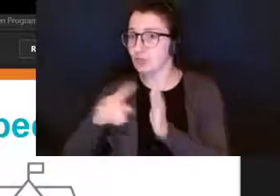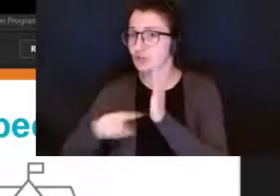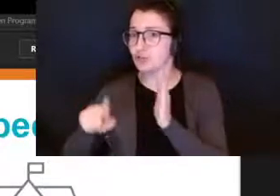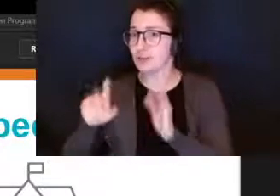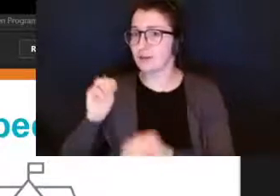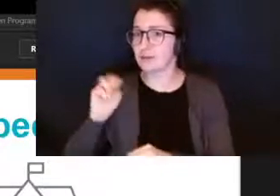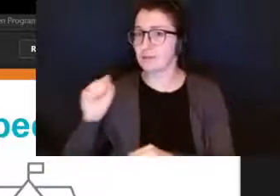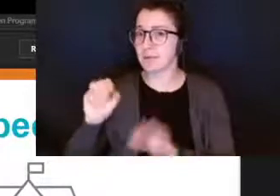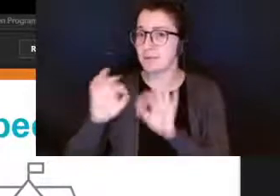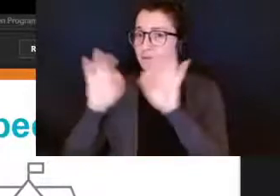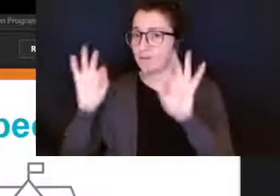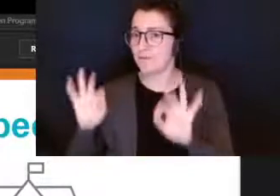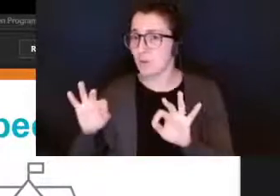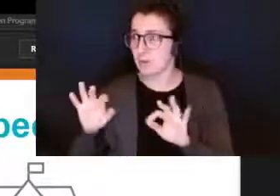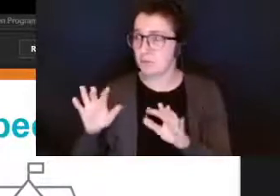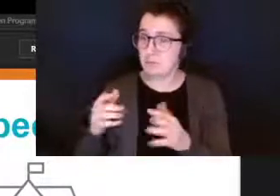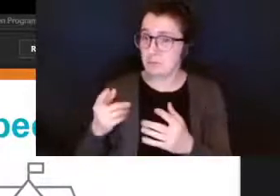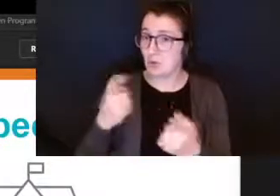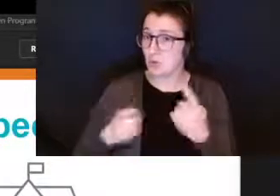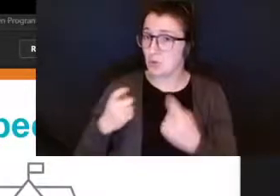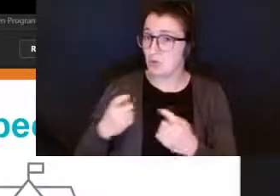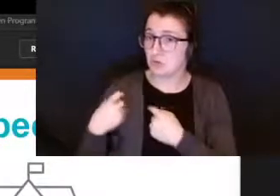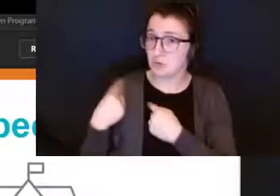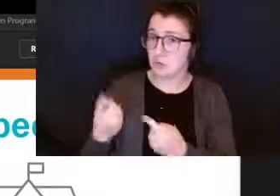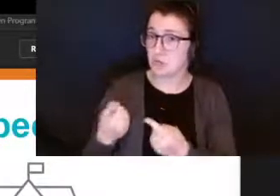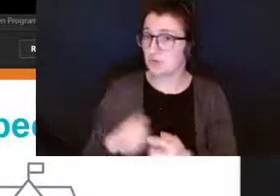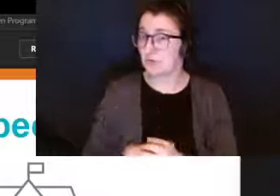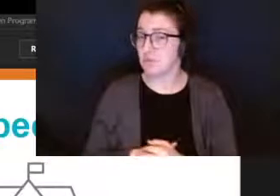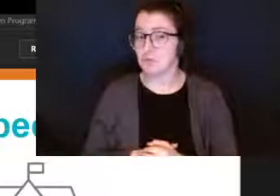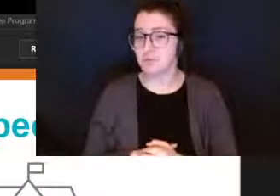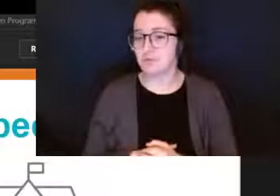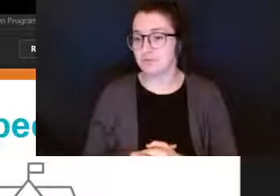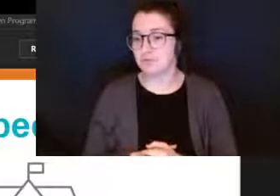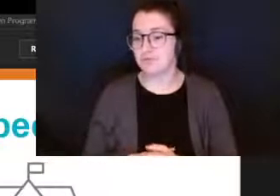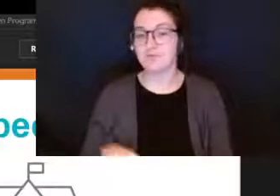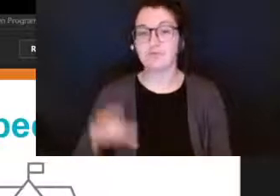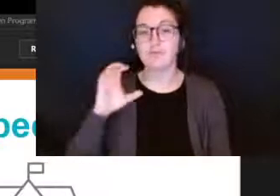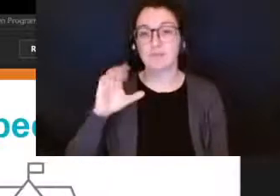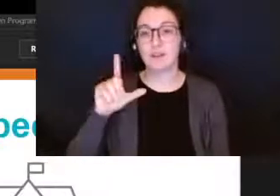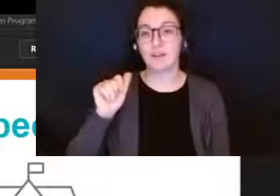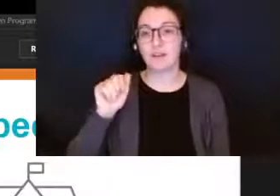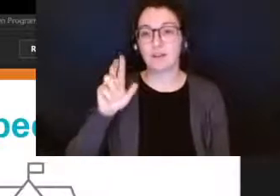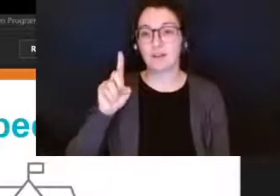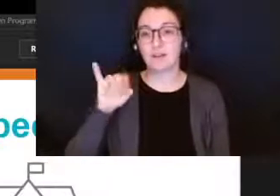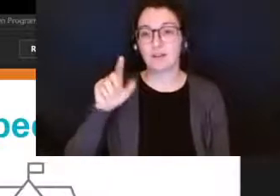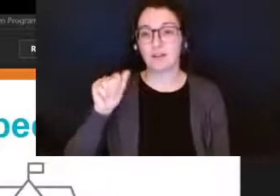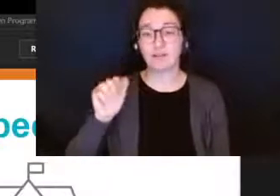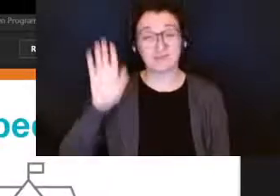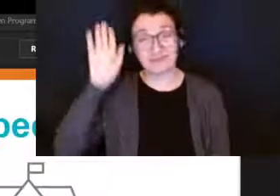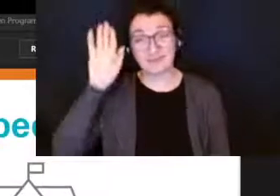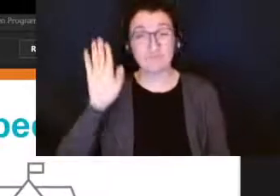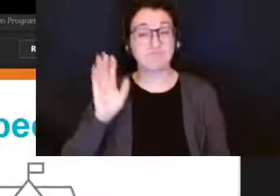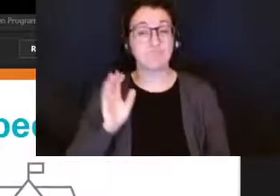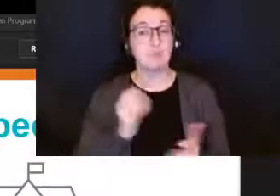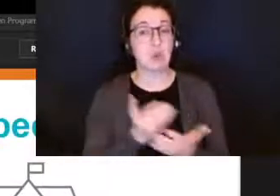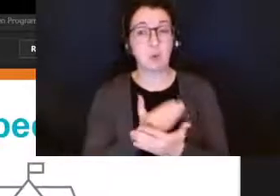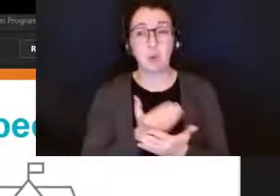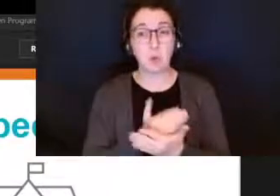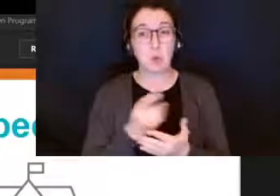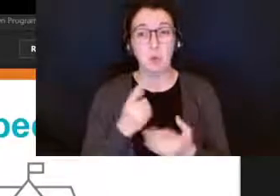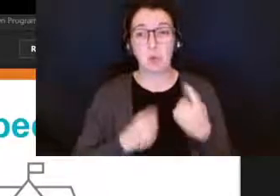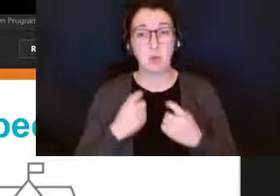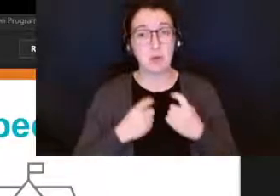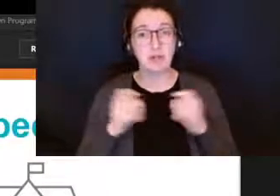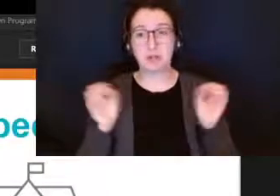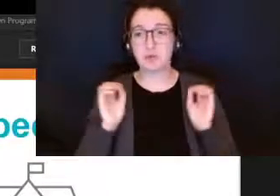hi jody it's claudia here the there are no new questions it's the